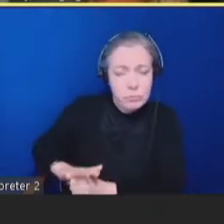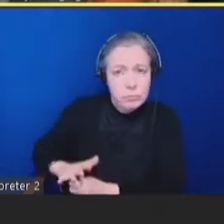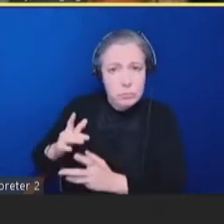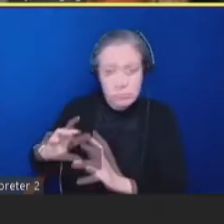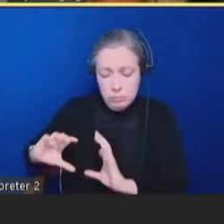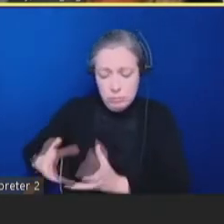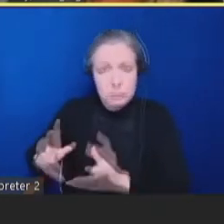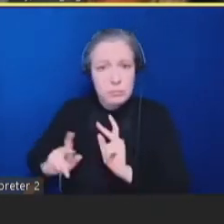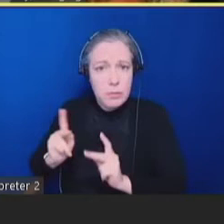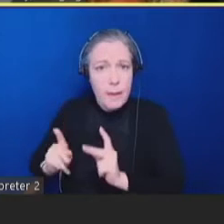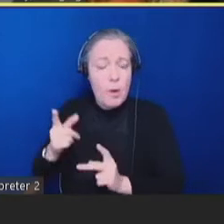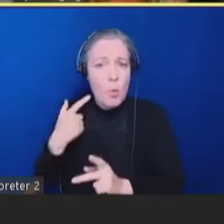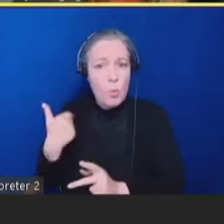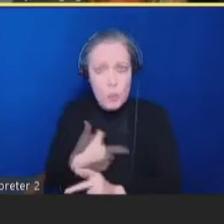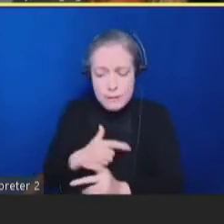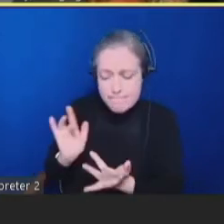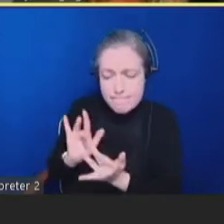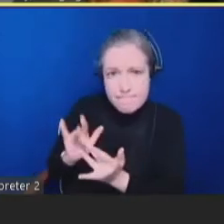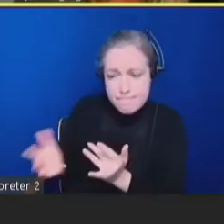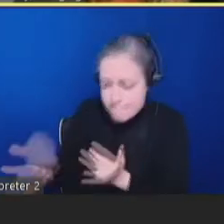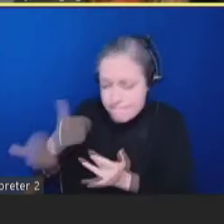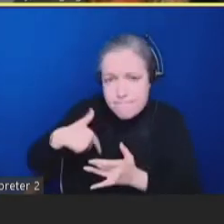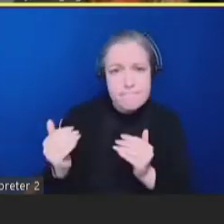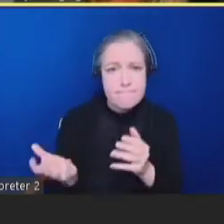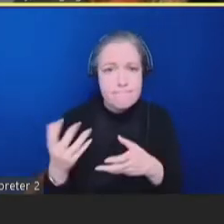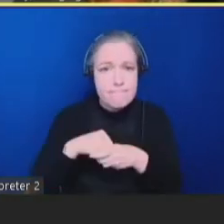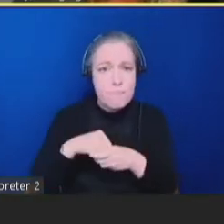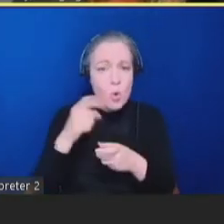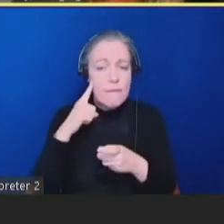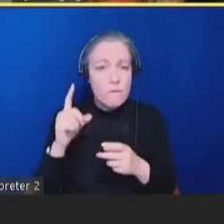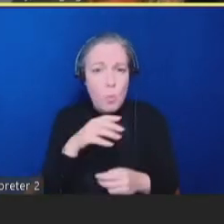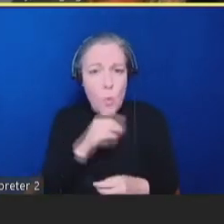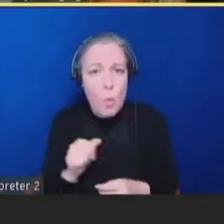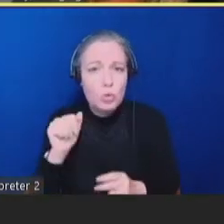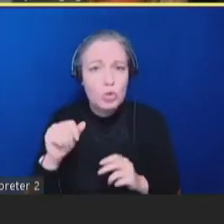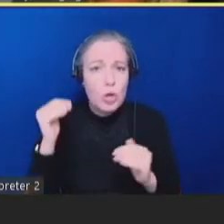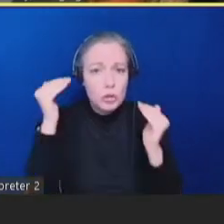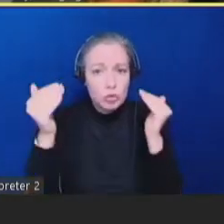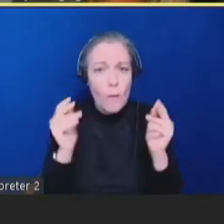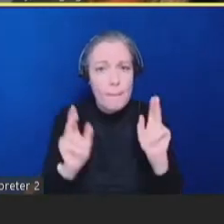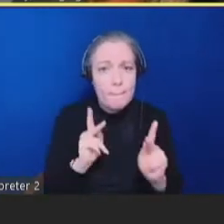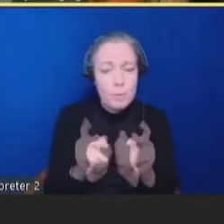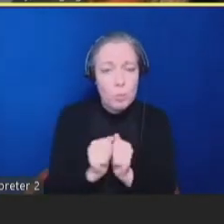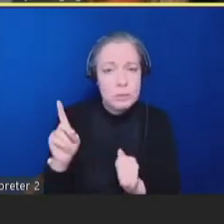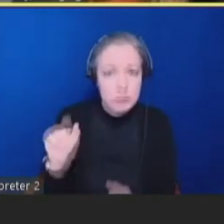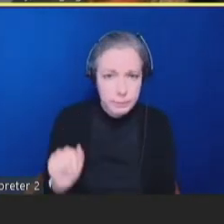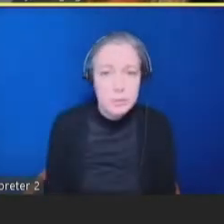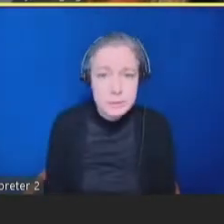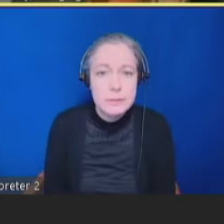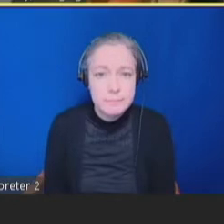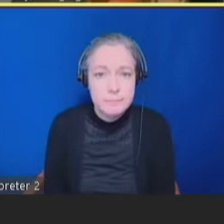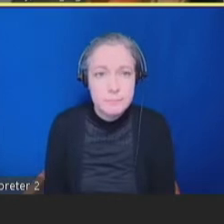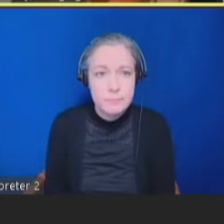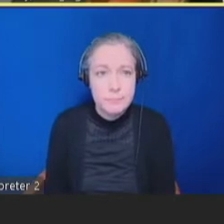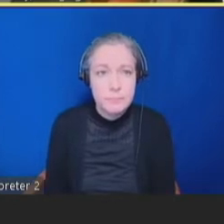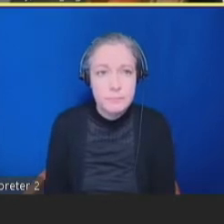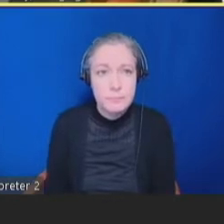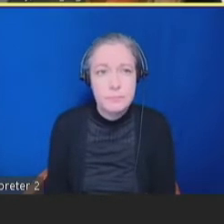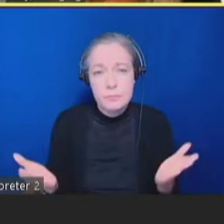of the older adult and people with disabilities populations. Next slide.